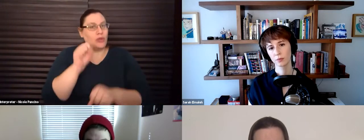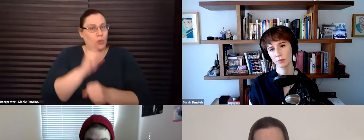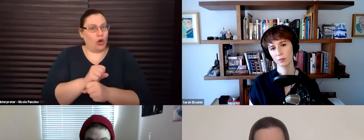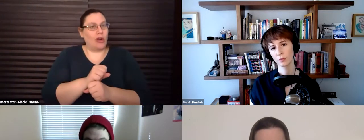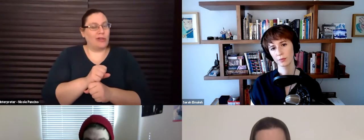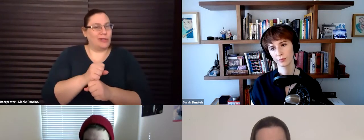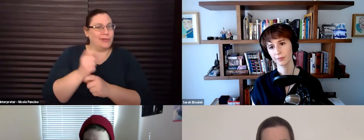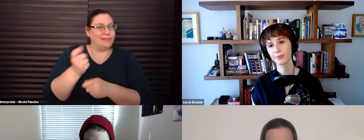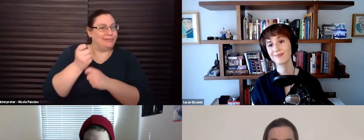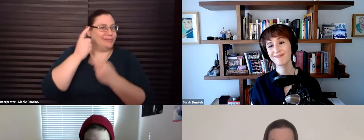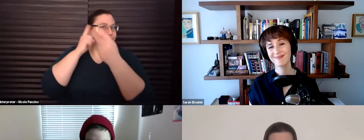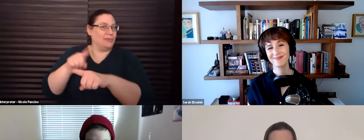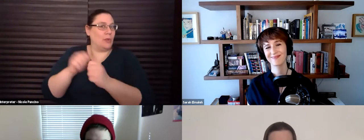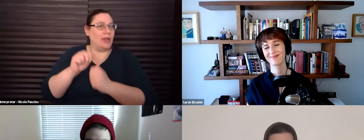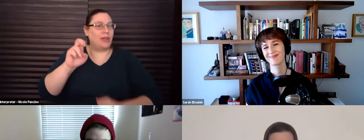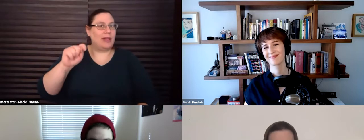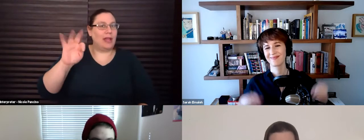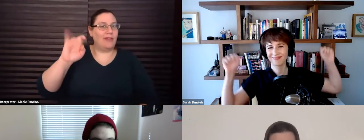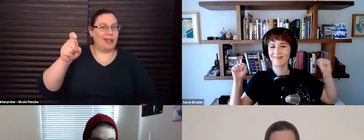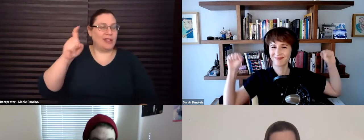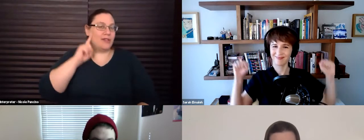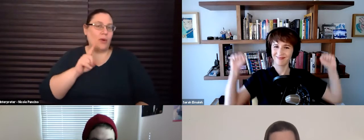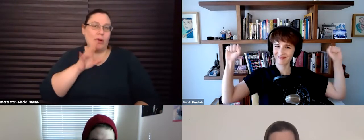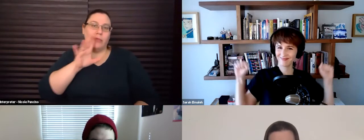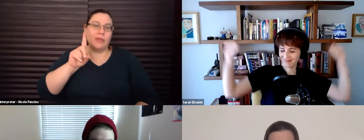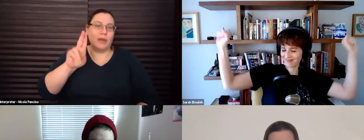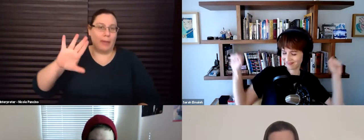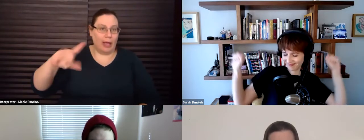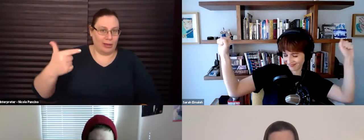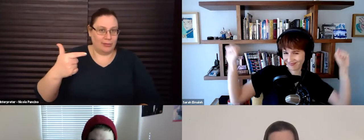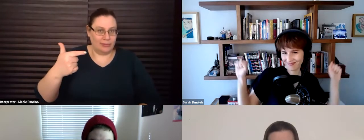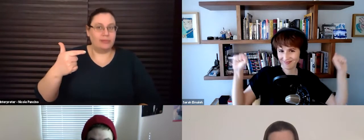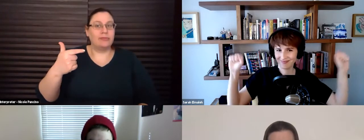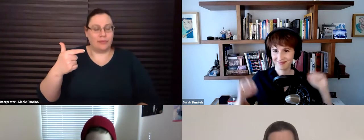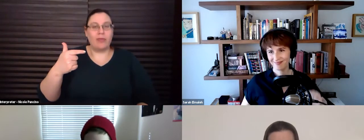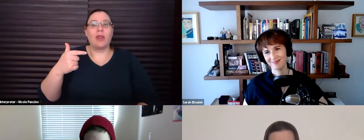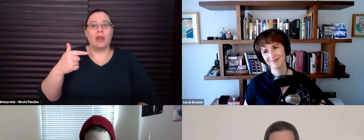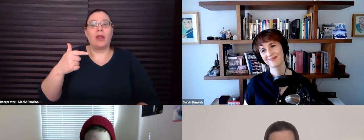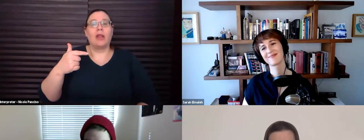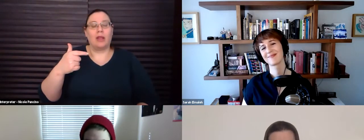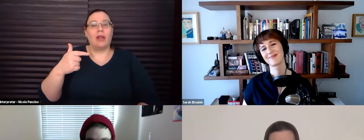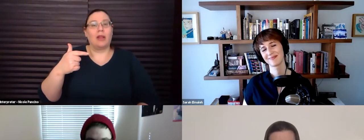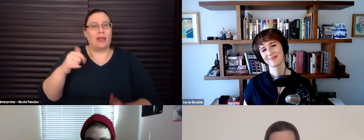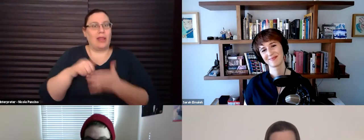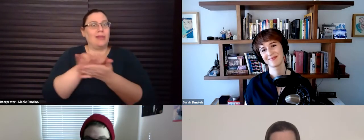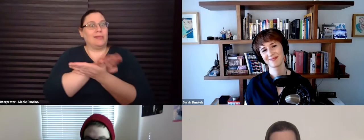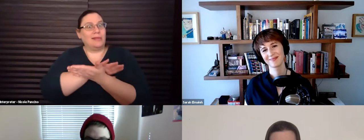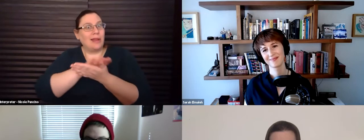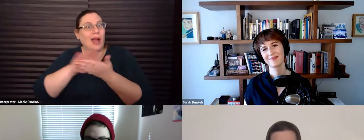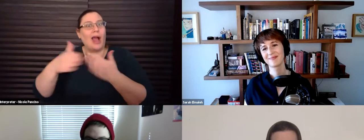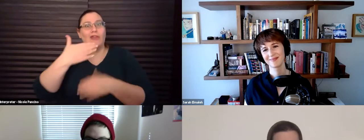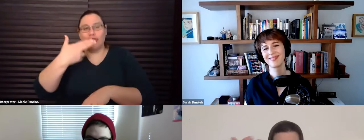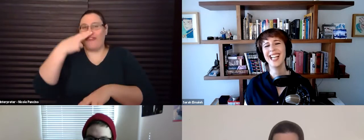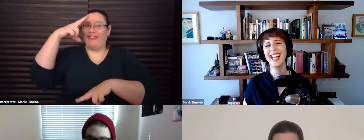Netflix agreement, uh, for dubbing, which is a, uh, uh, a really nice, good, fun